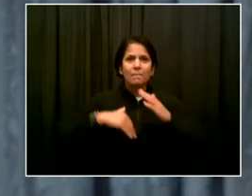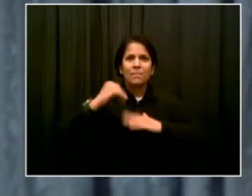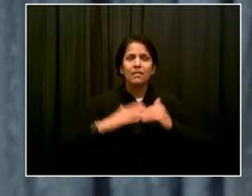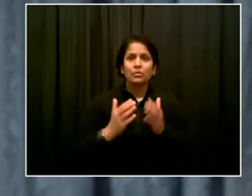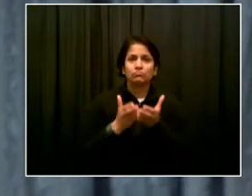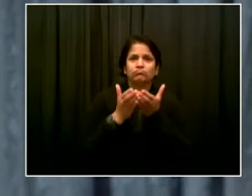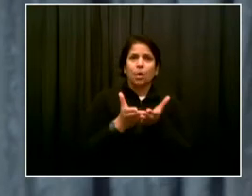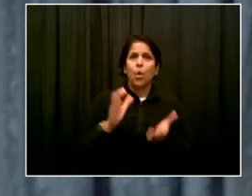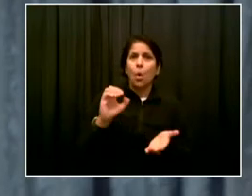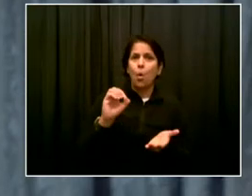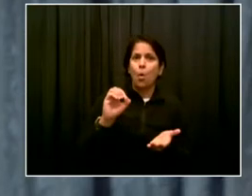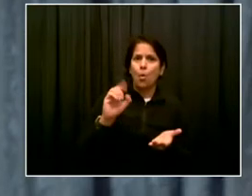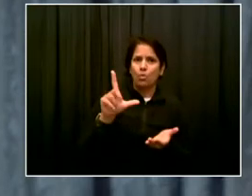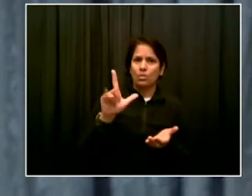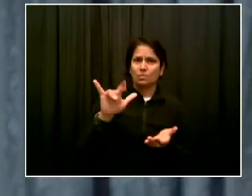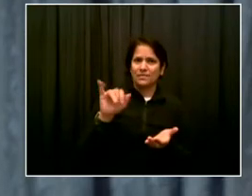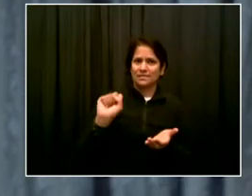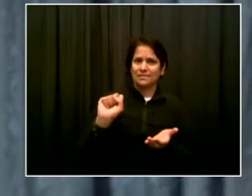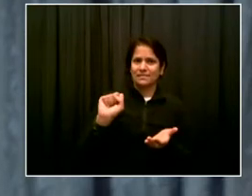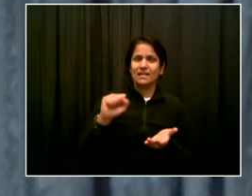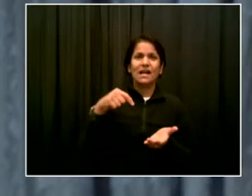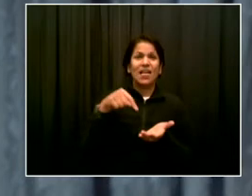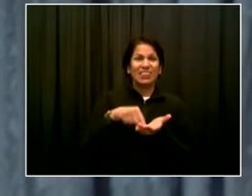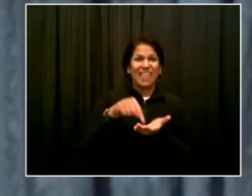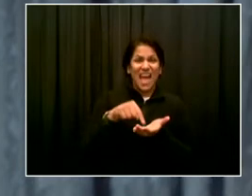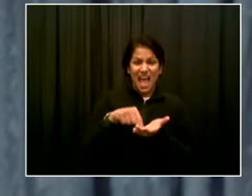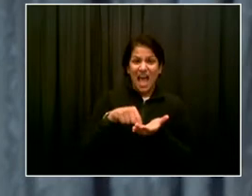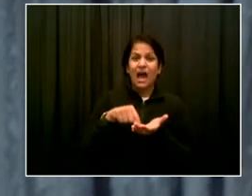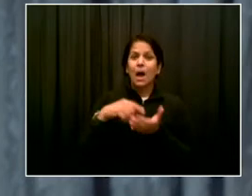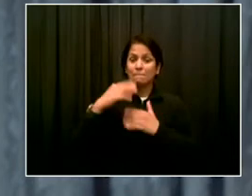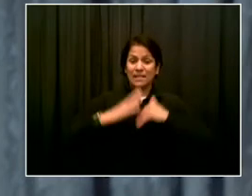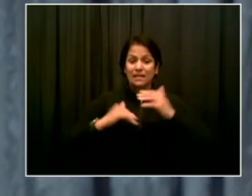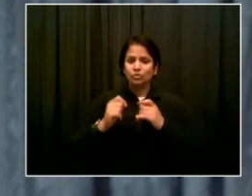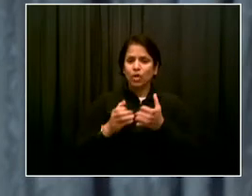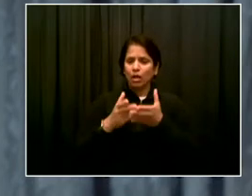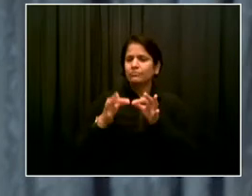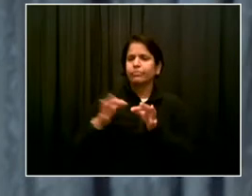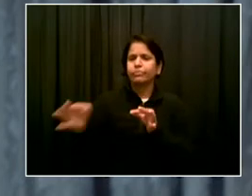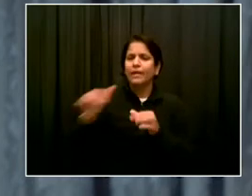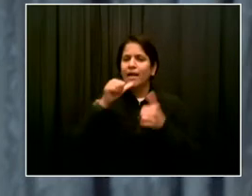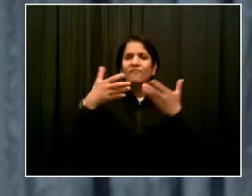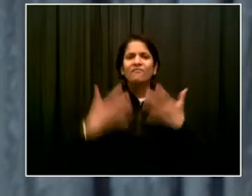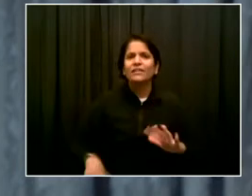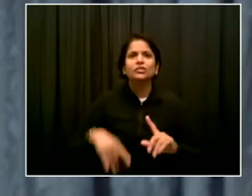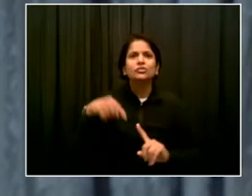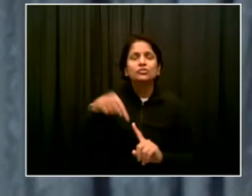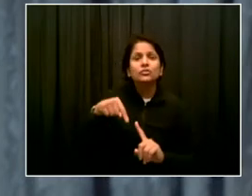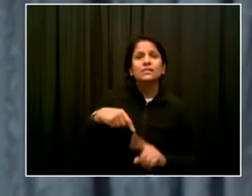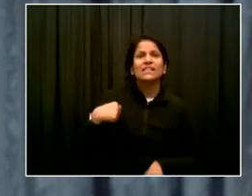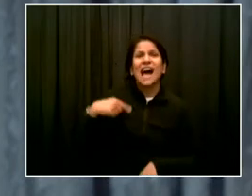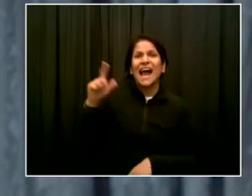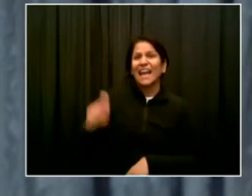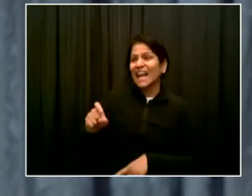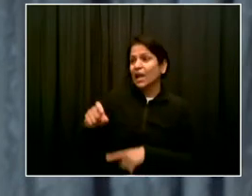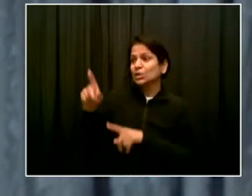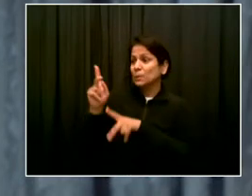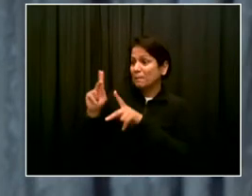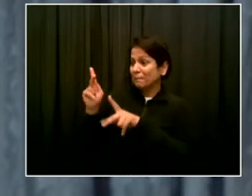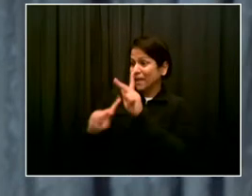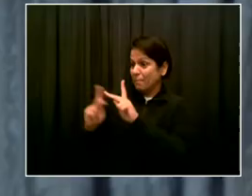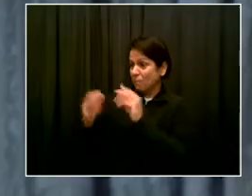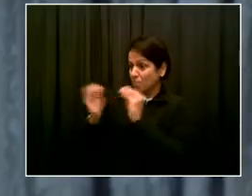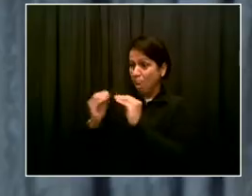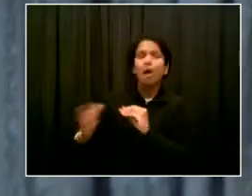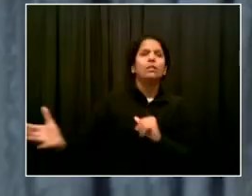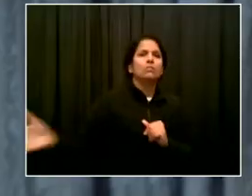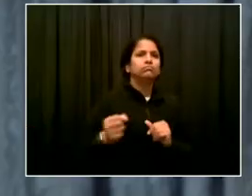lot of needs, uh, and a limited talent pool, but we're going to do everything humanly possible to, to meet our commitments in each of